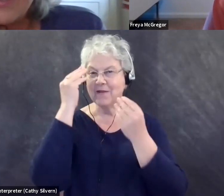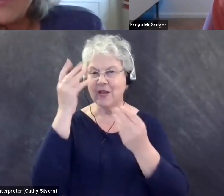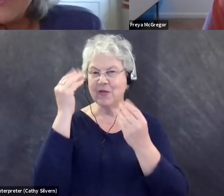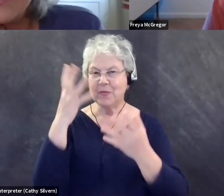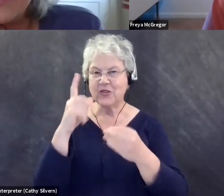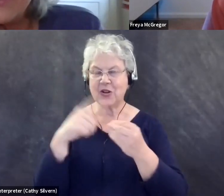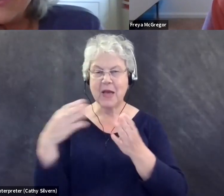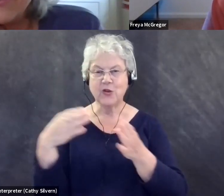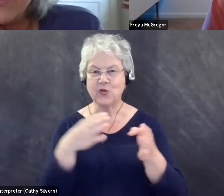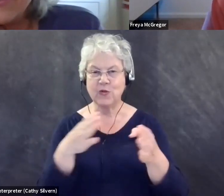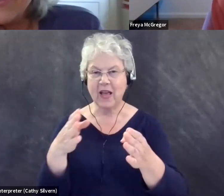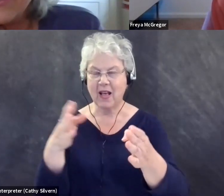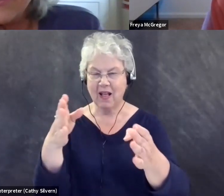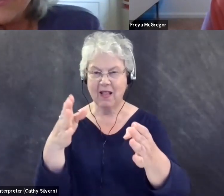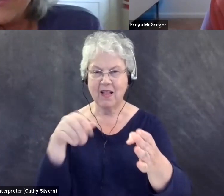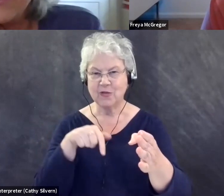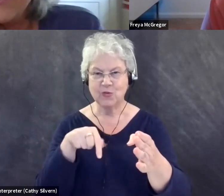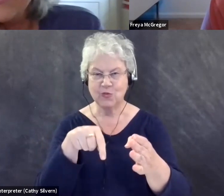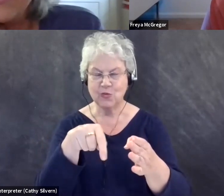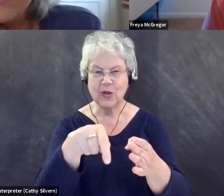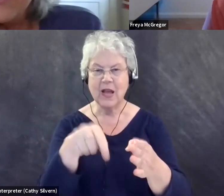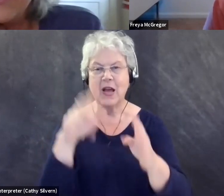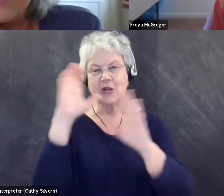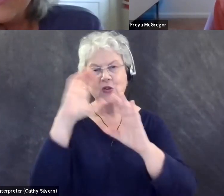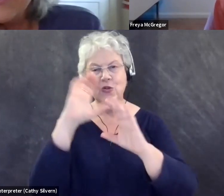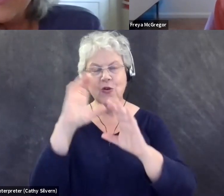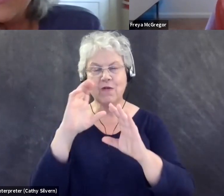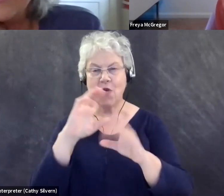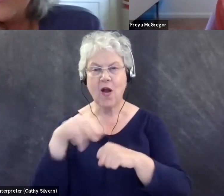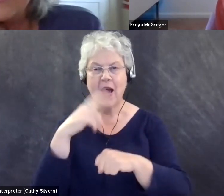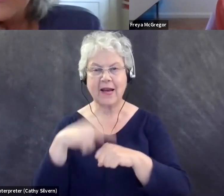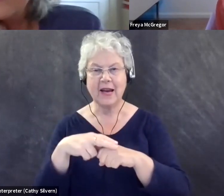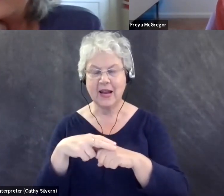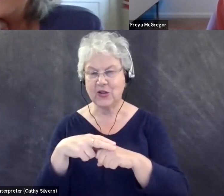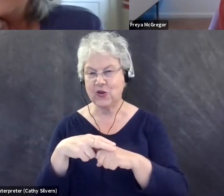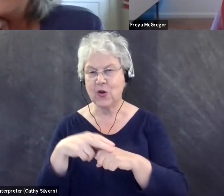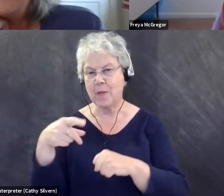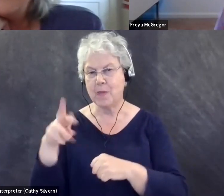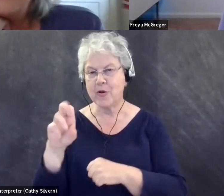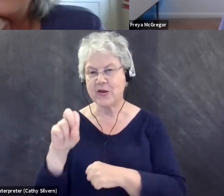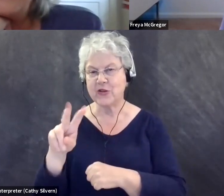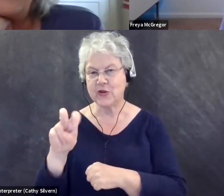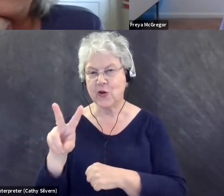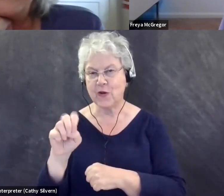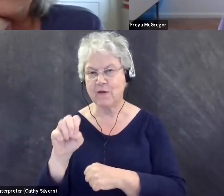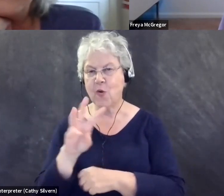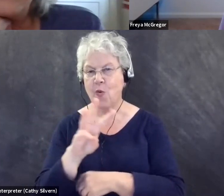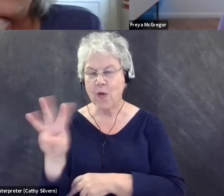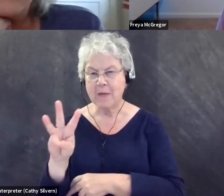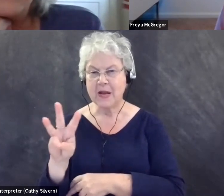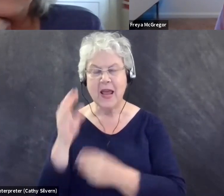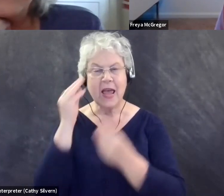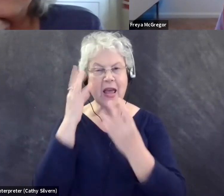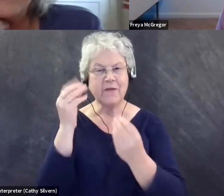features do you look for on nature preserve websites? Is there specific information you look for that could help you to help